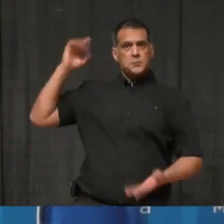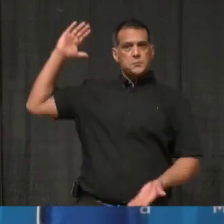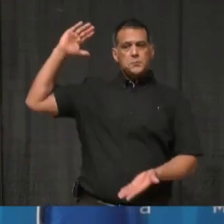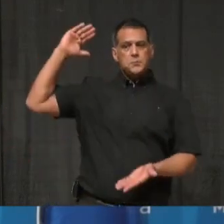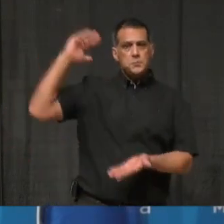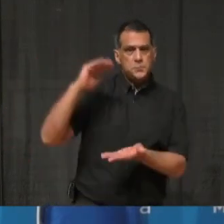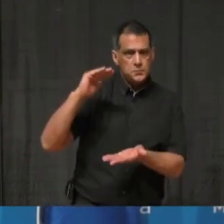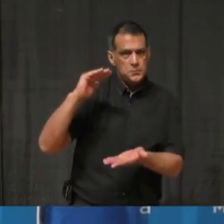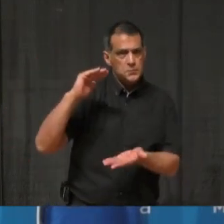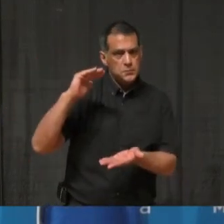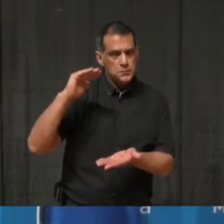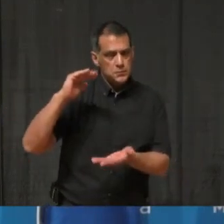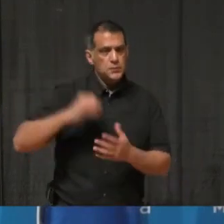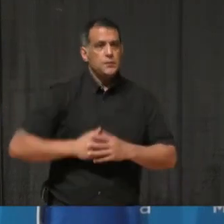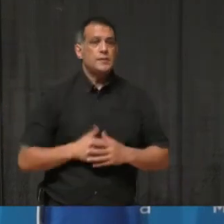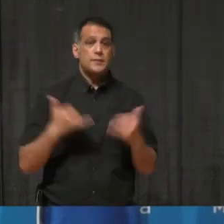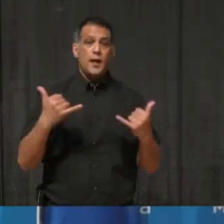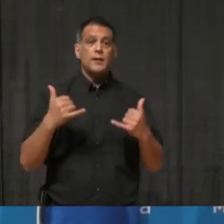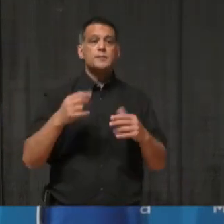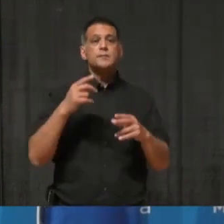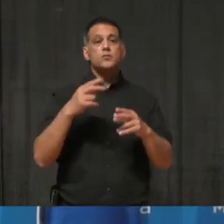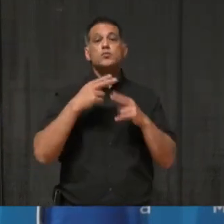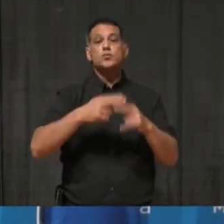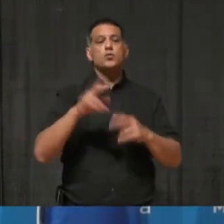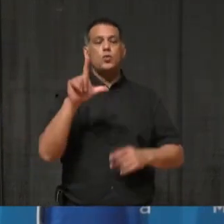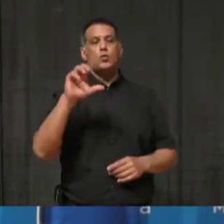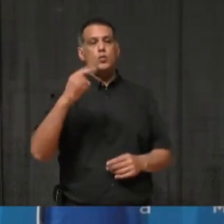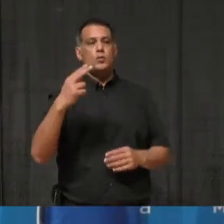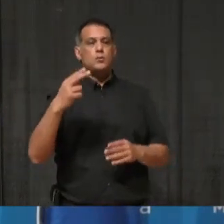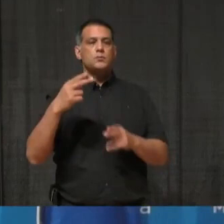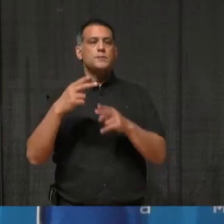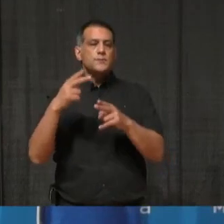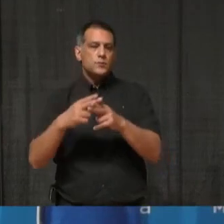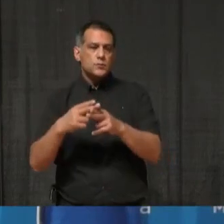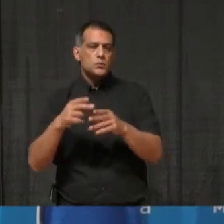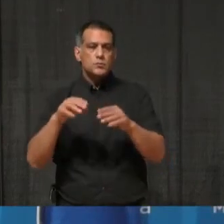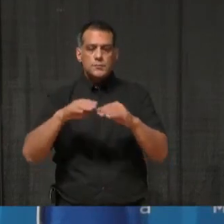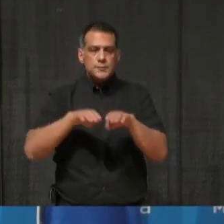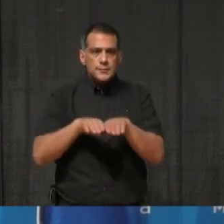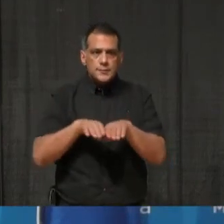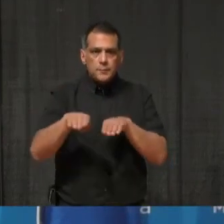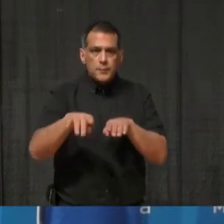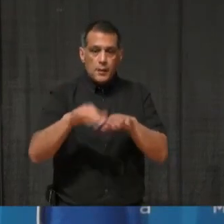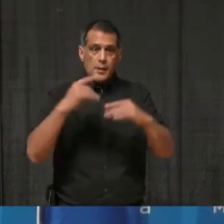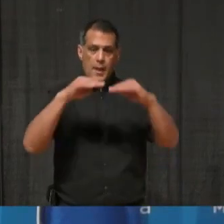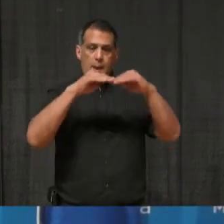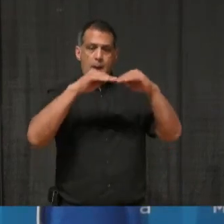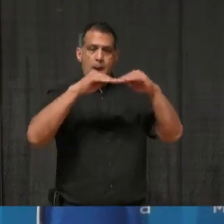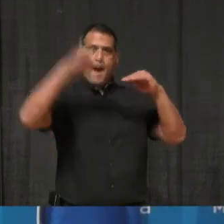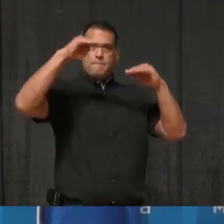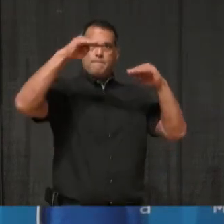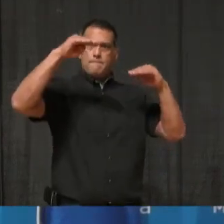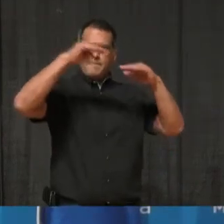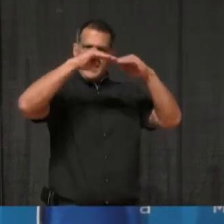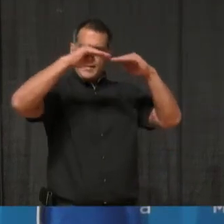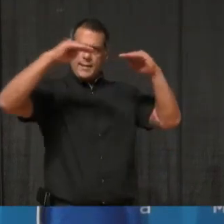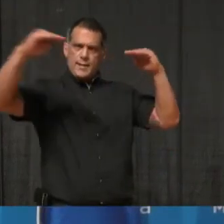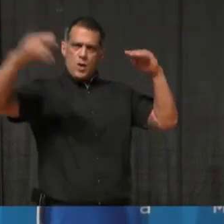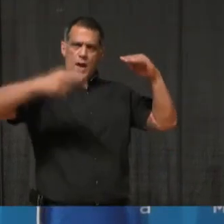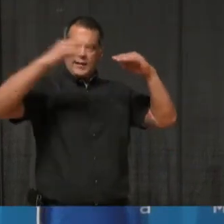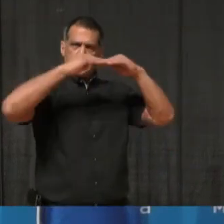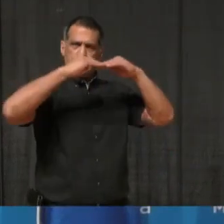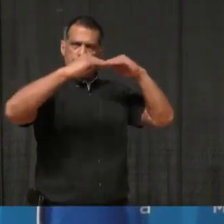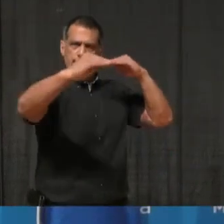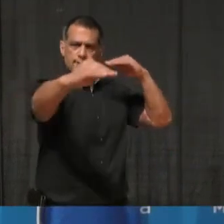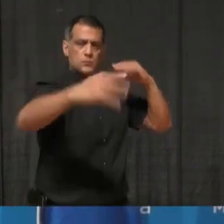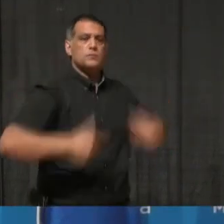what Dr. Lowe calls a high plateau, and I'm very hopeful that we are over the large spike in cases